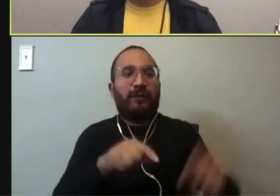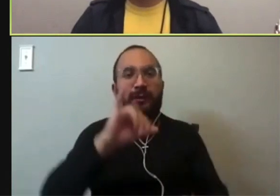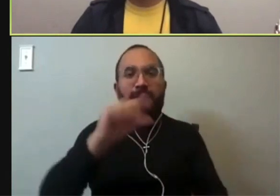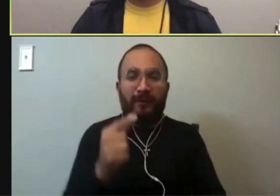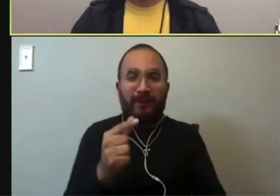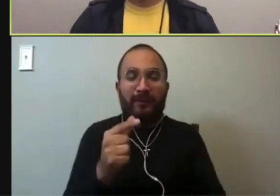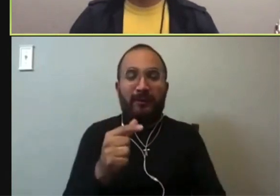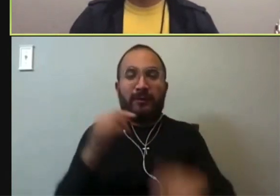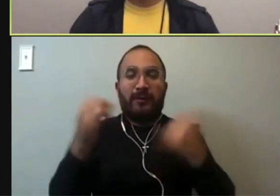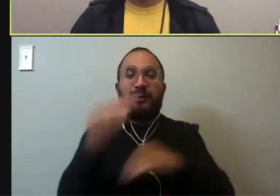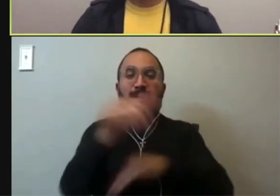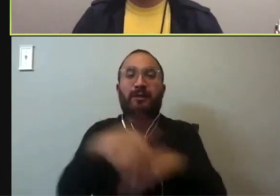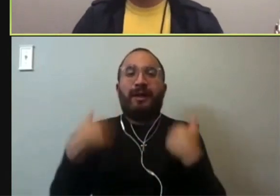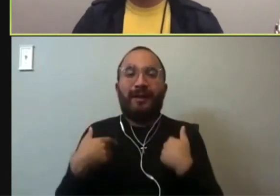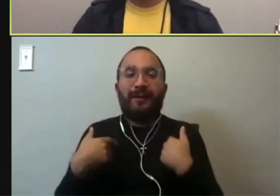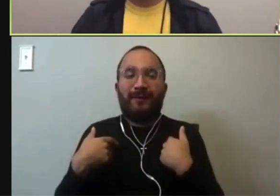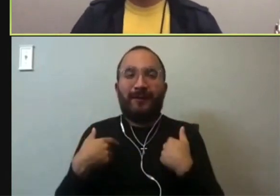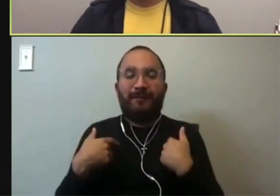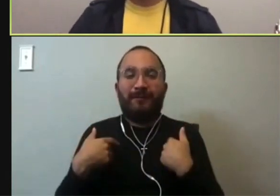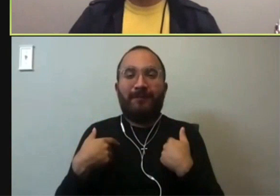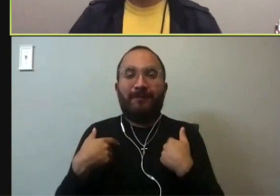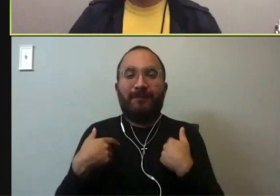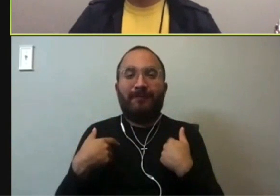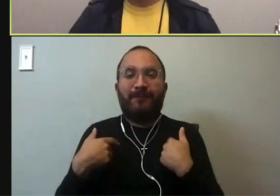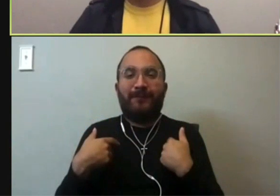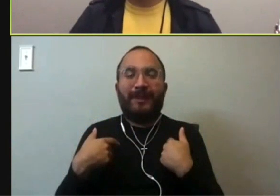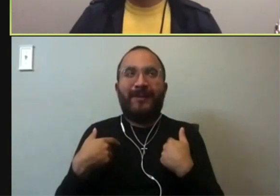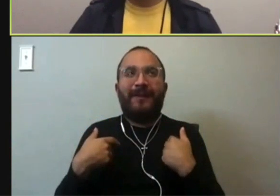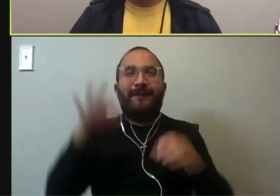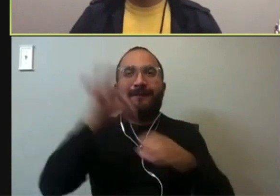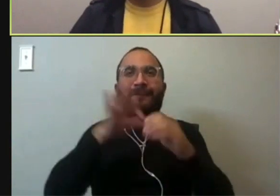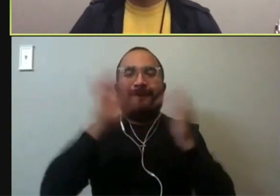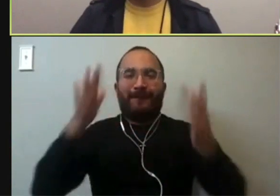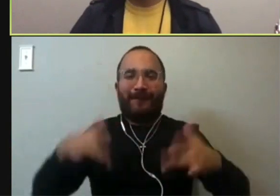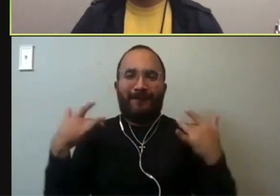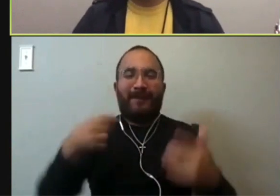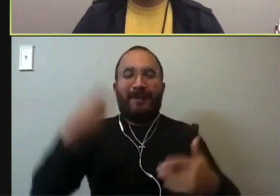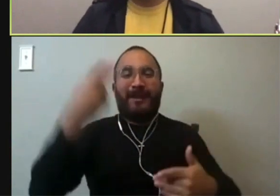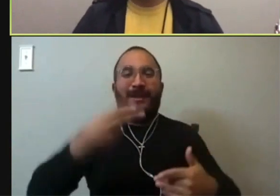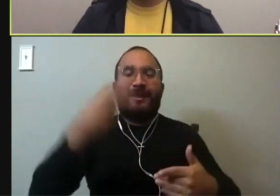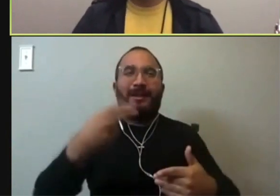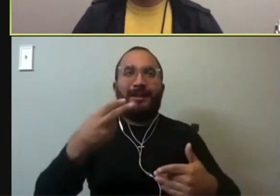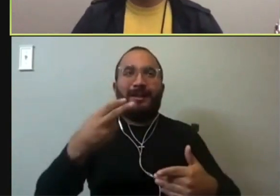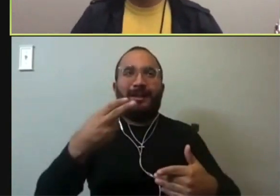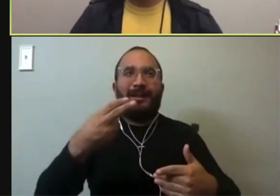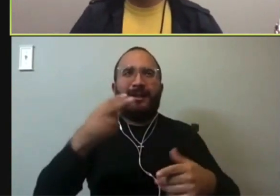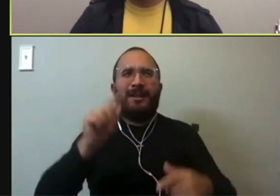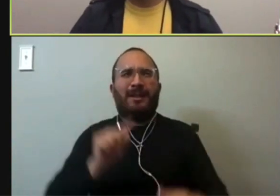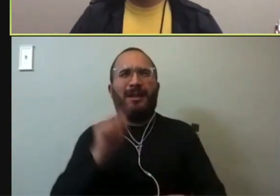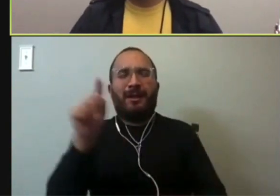tonight we're having a big voter event, kind of historic, I think, over in Houston